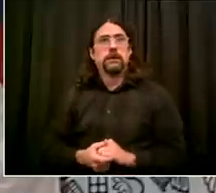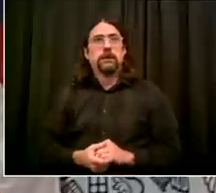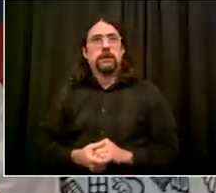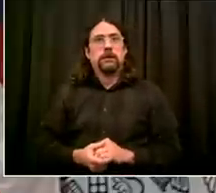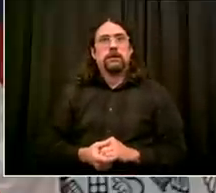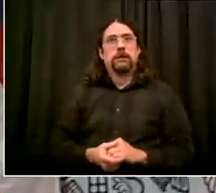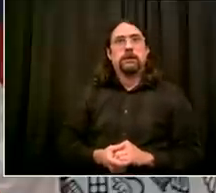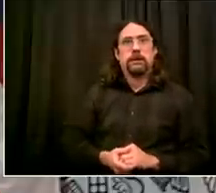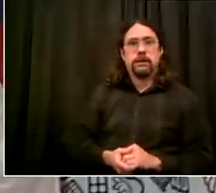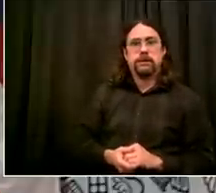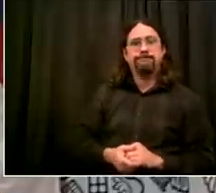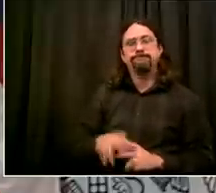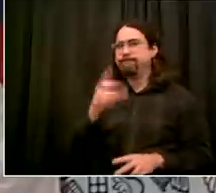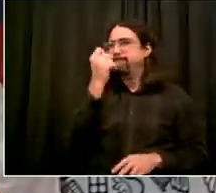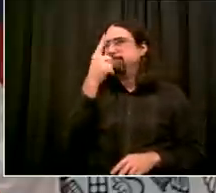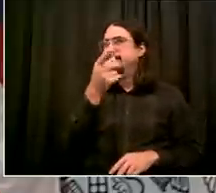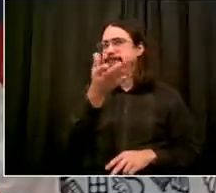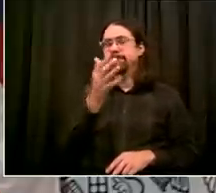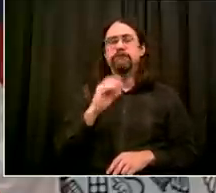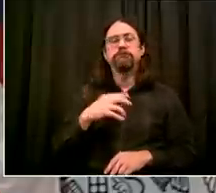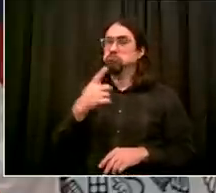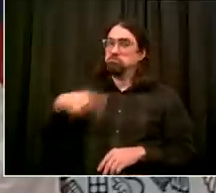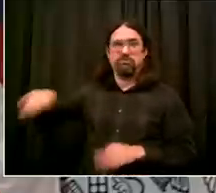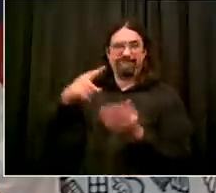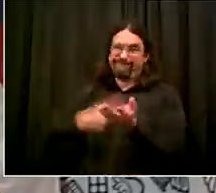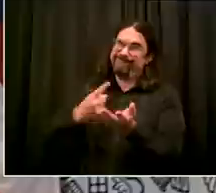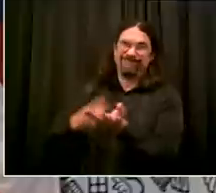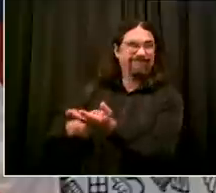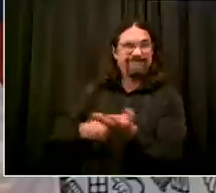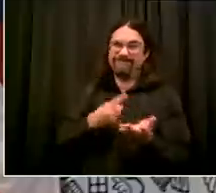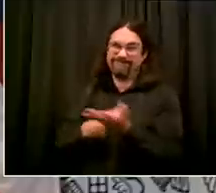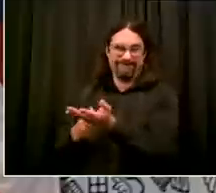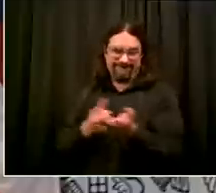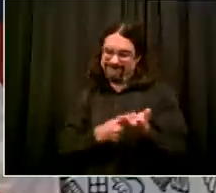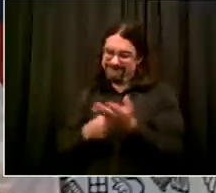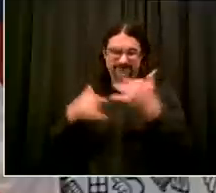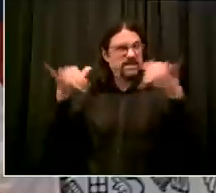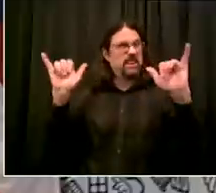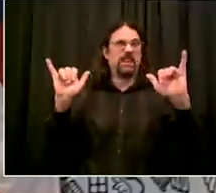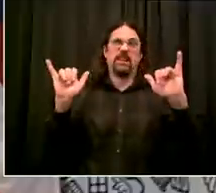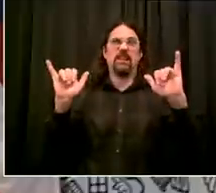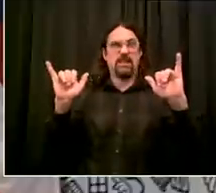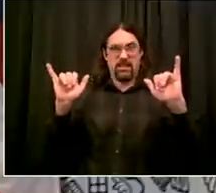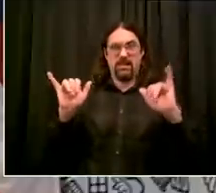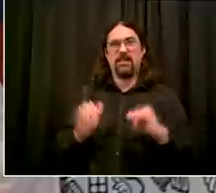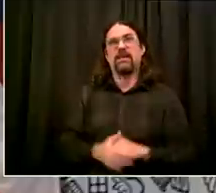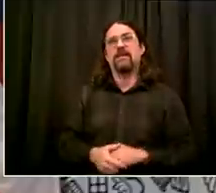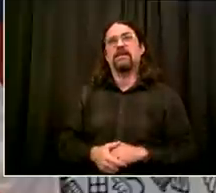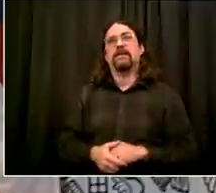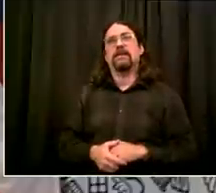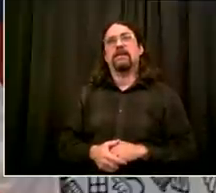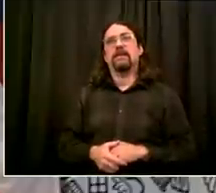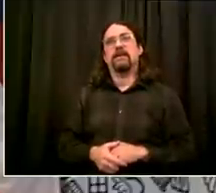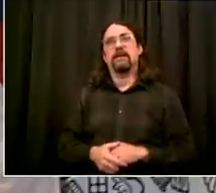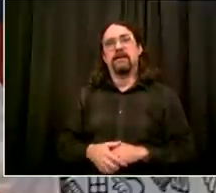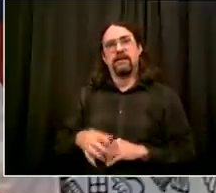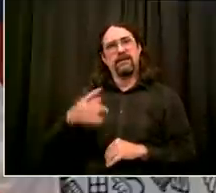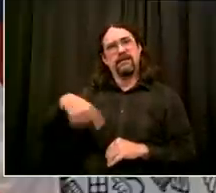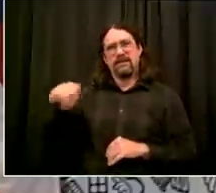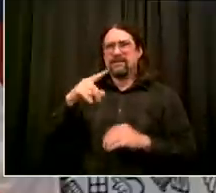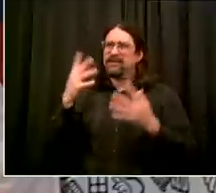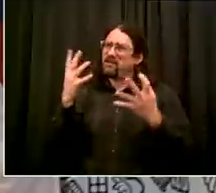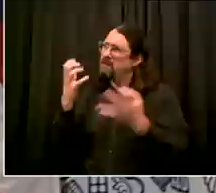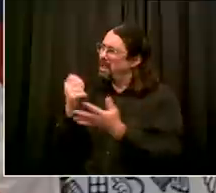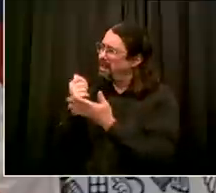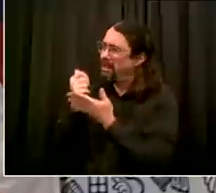that are different than what we have during warmer weather obviously because in warmer weather you have much more possibility of open air